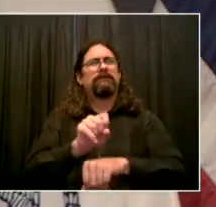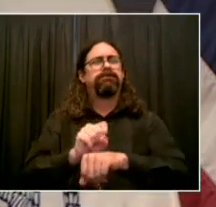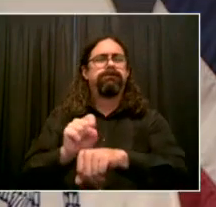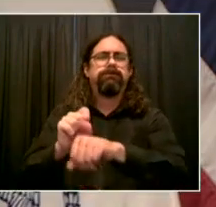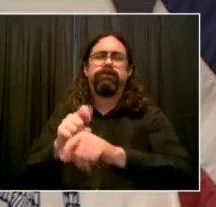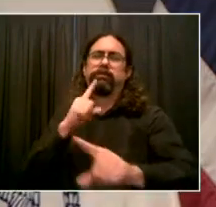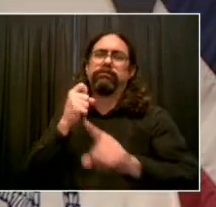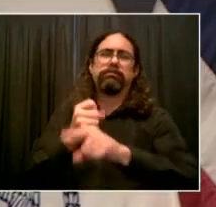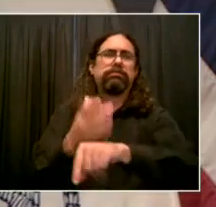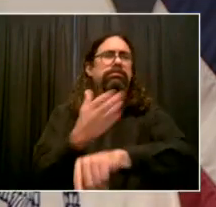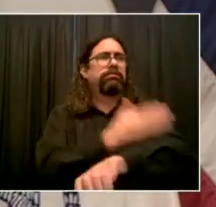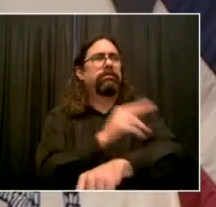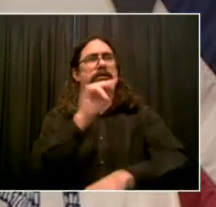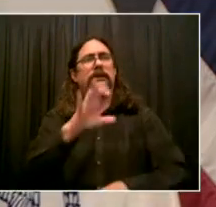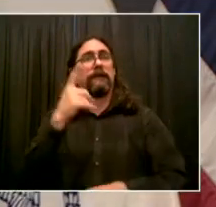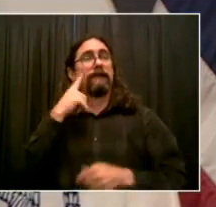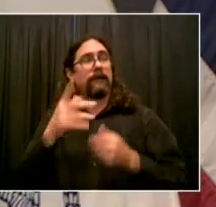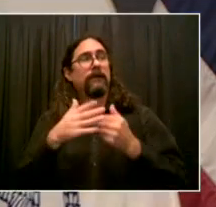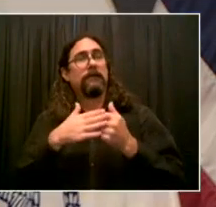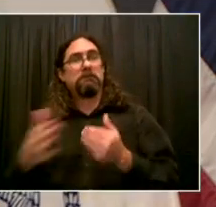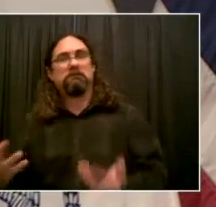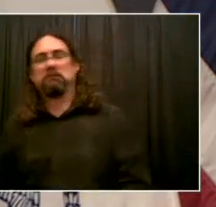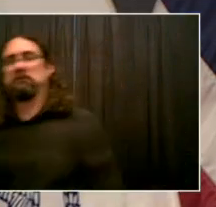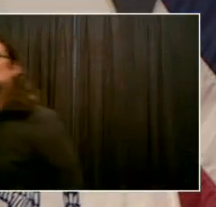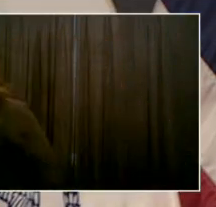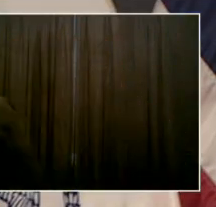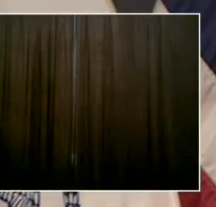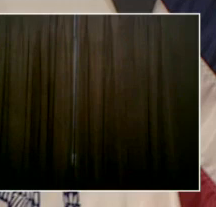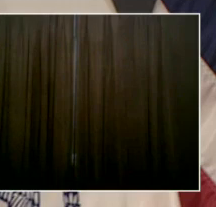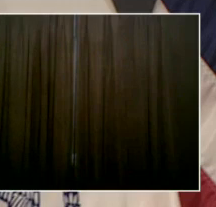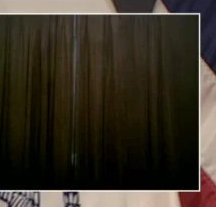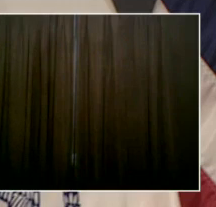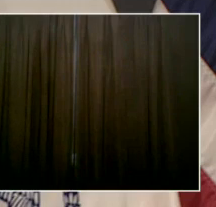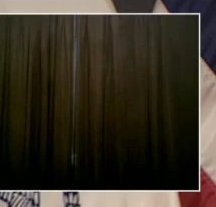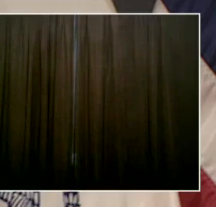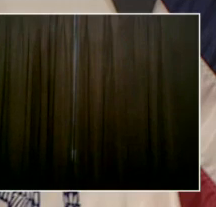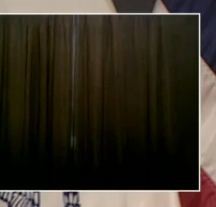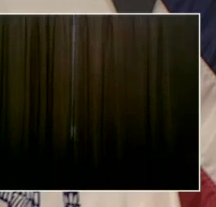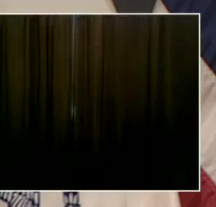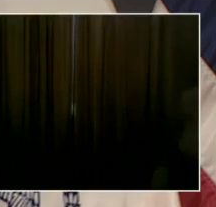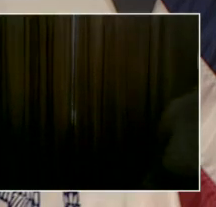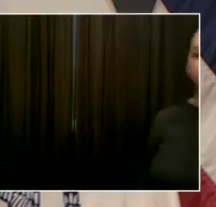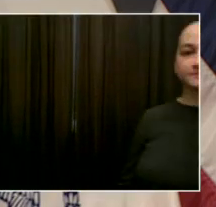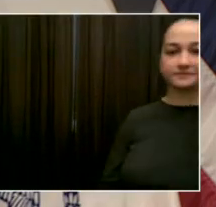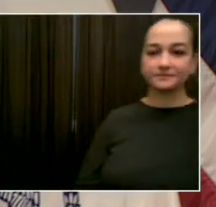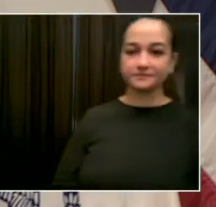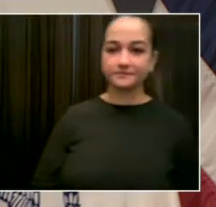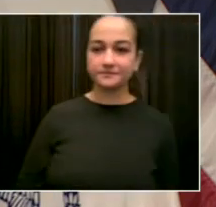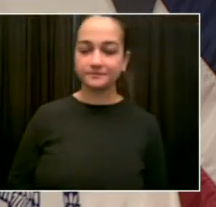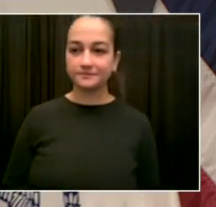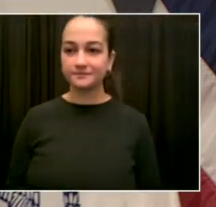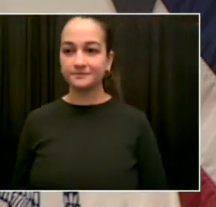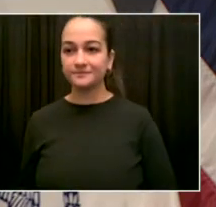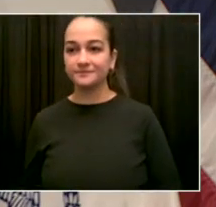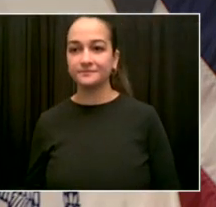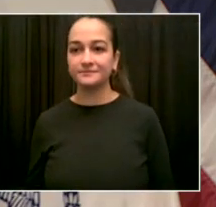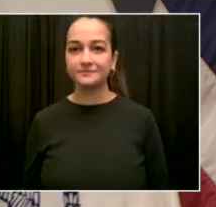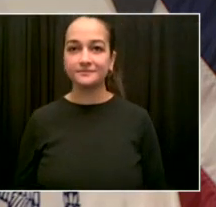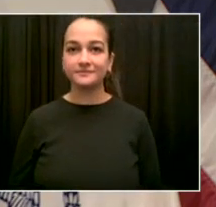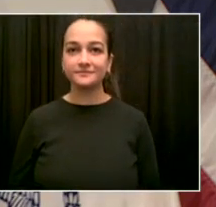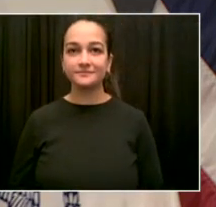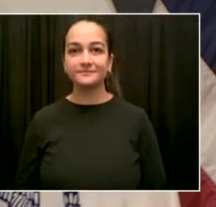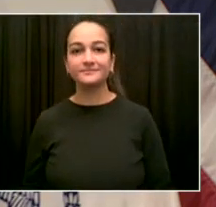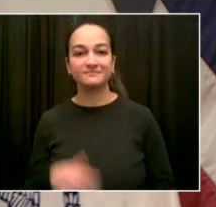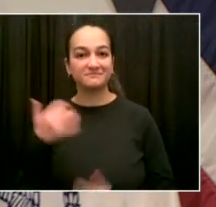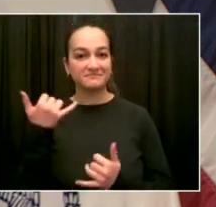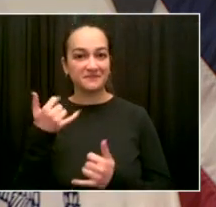I want to hear from one more person, everyone. He's been really one of the voices of conscience in this city throughout the pandemic. He has been someone